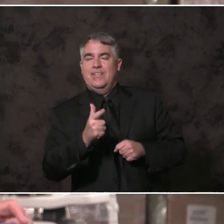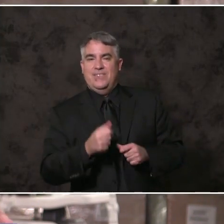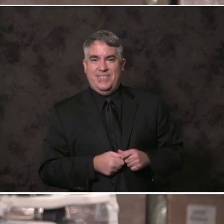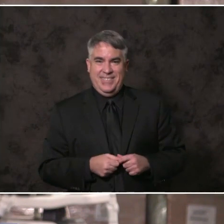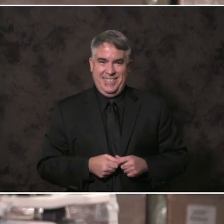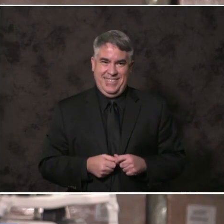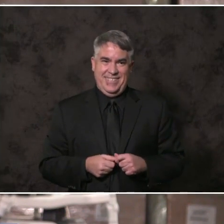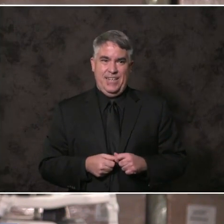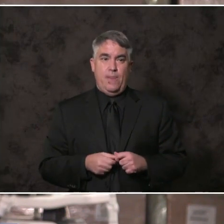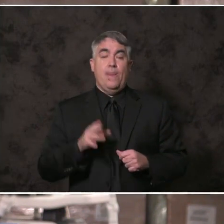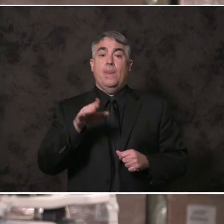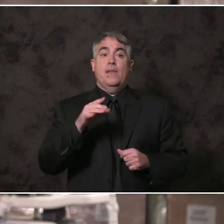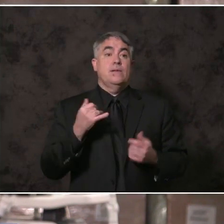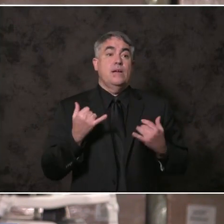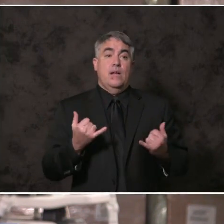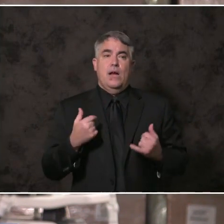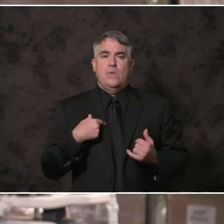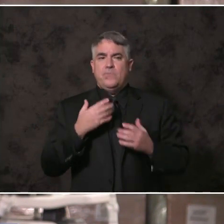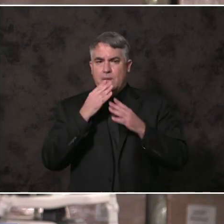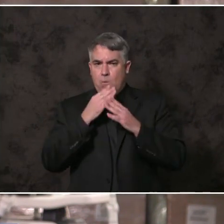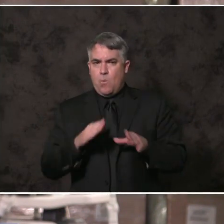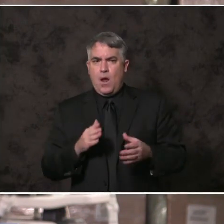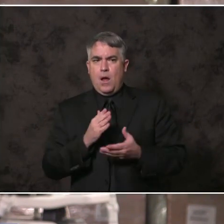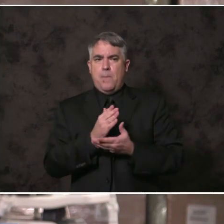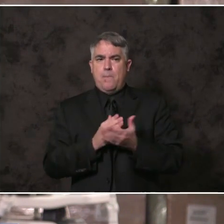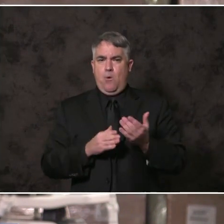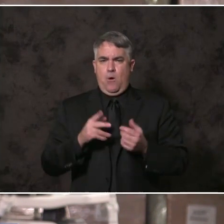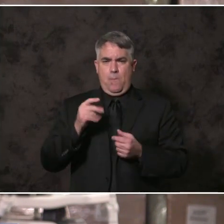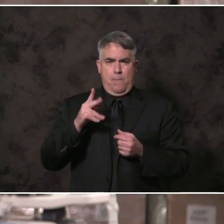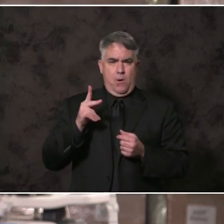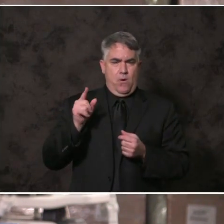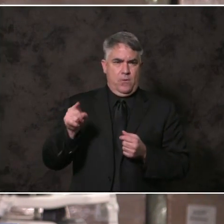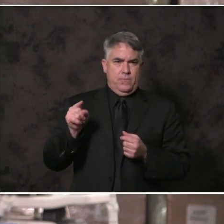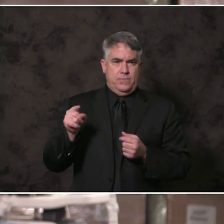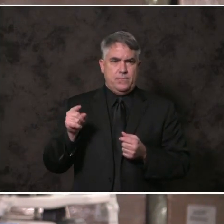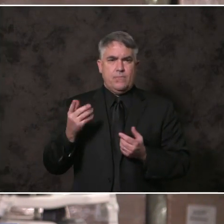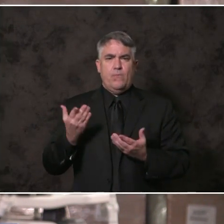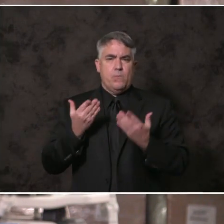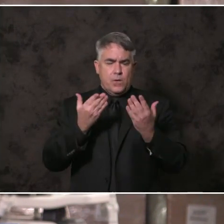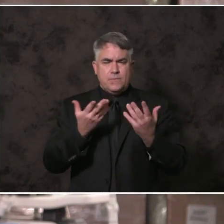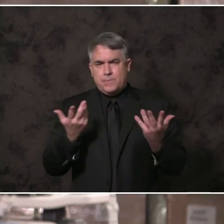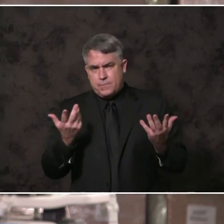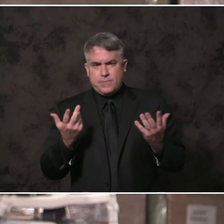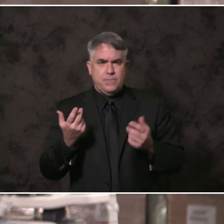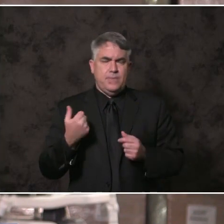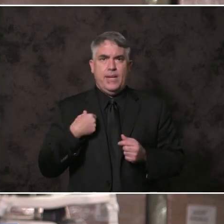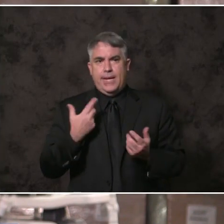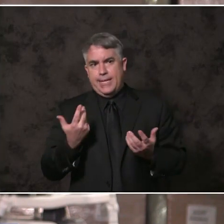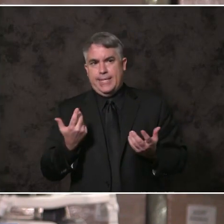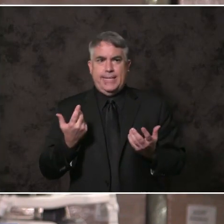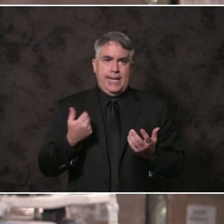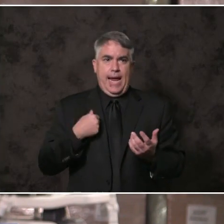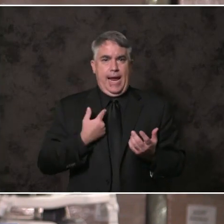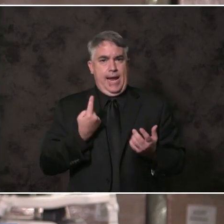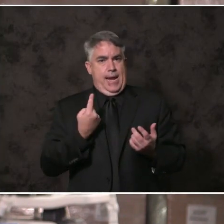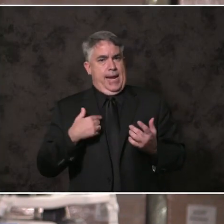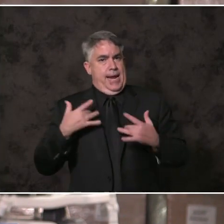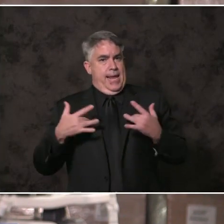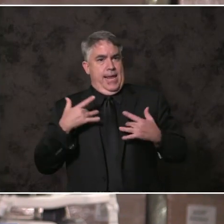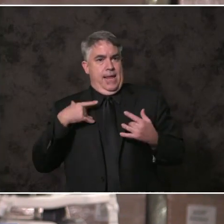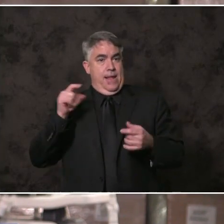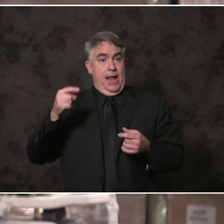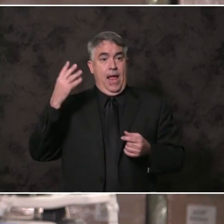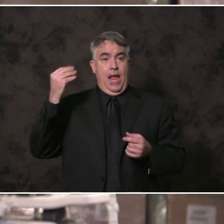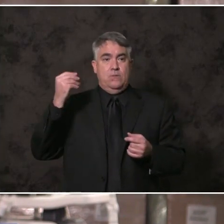And in a quieter corner of the park, in a proposal that may only excite me, we will add outdoor chess